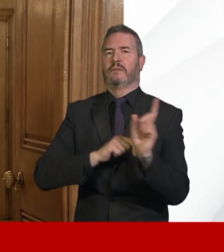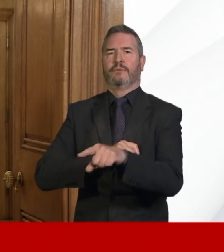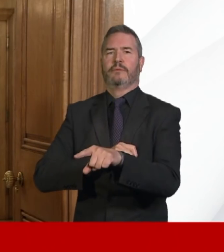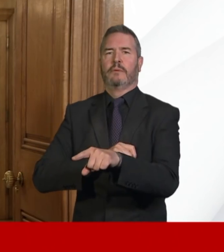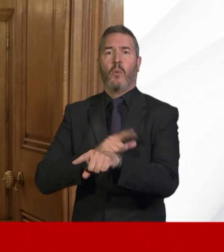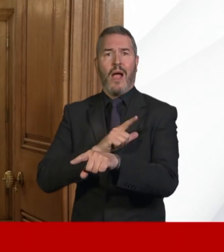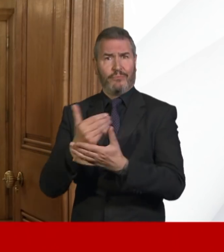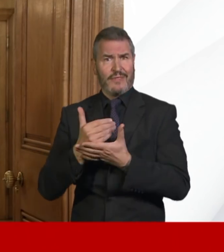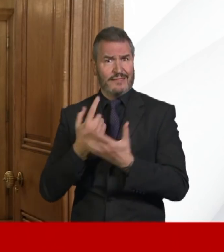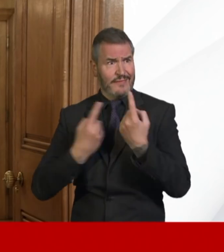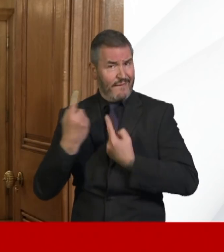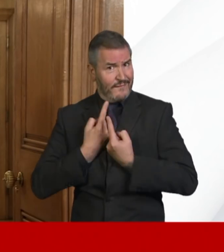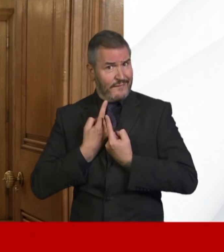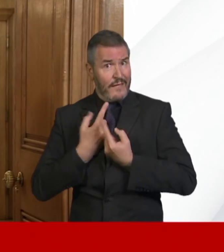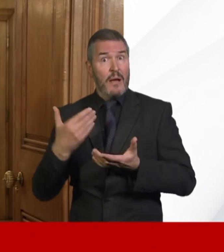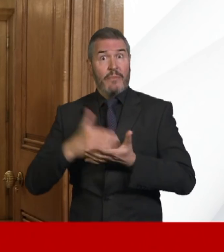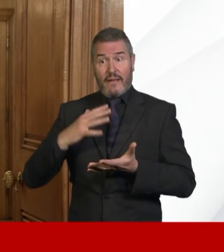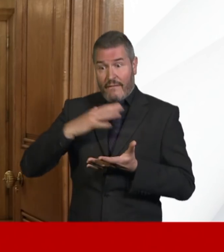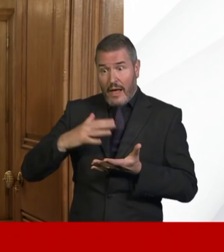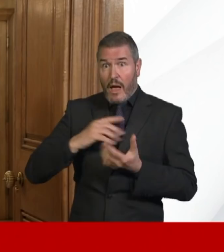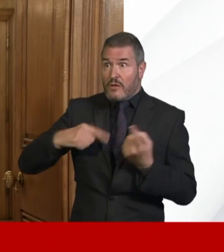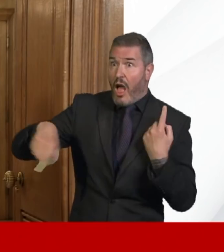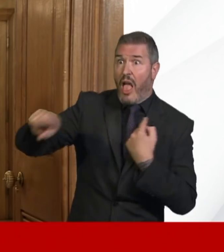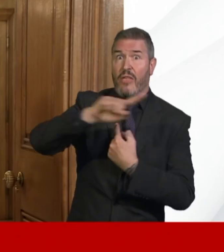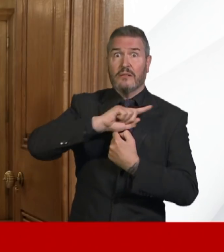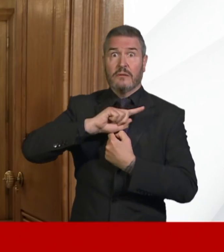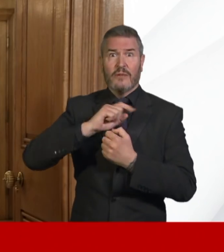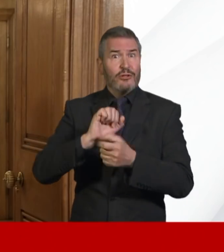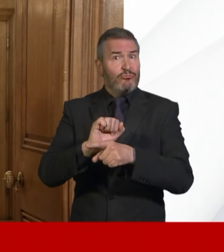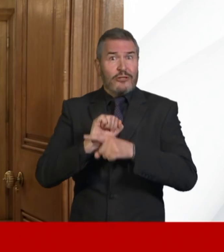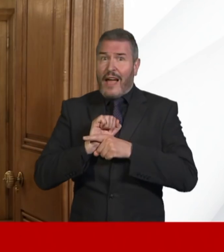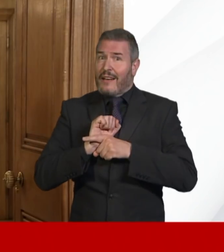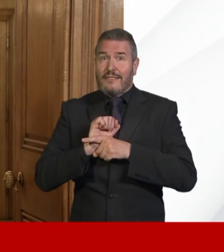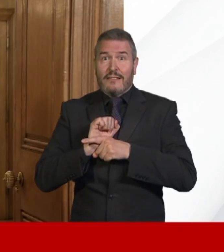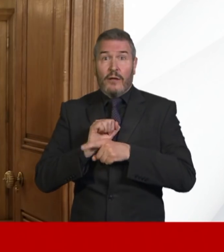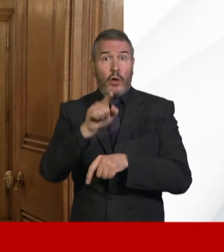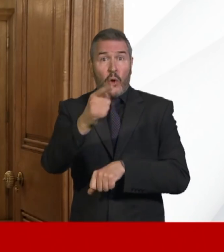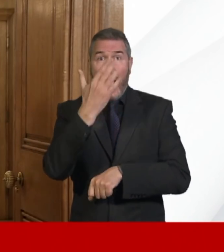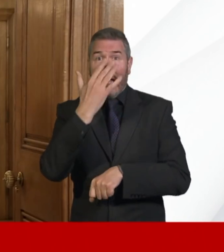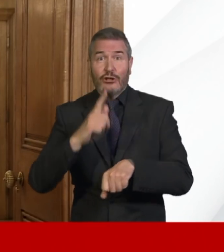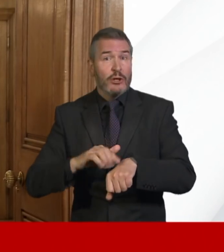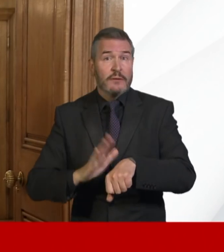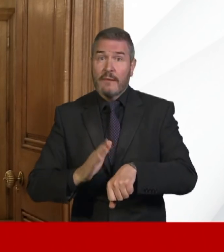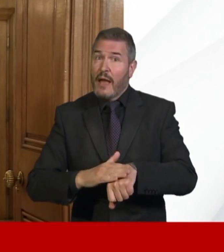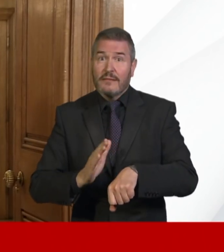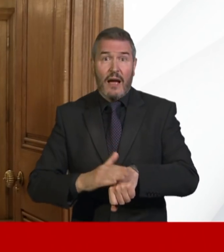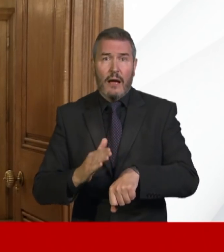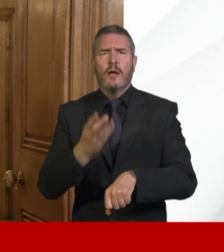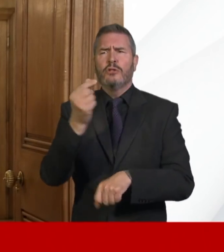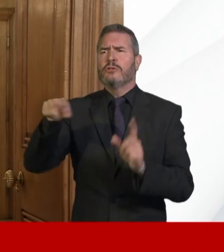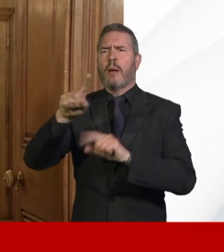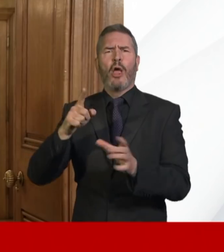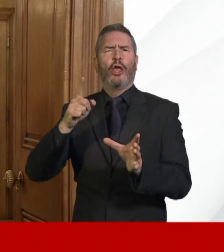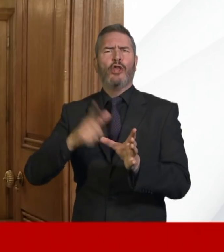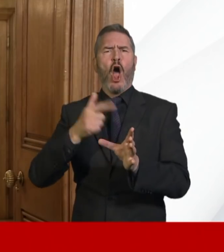protect ourselves, but also protect others. And that's regardless of your age. And there are many young people who feel that they